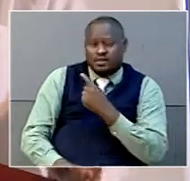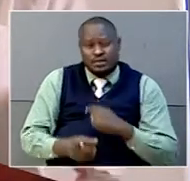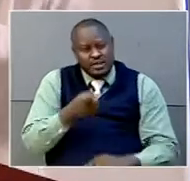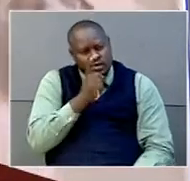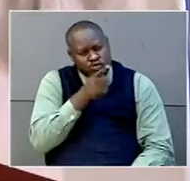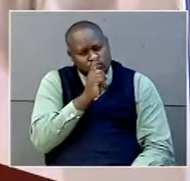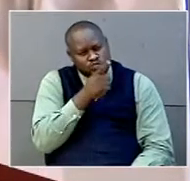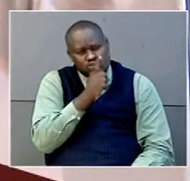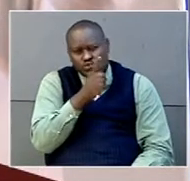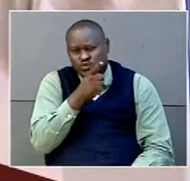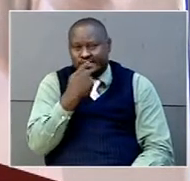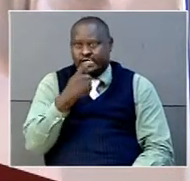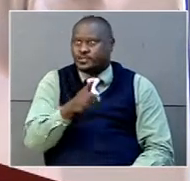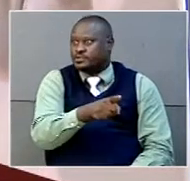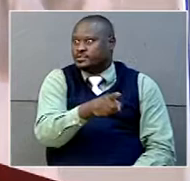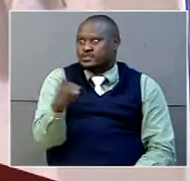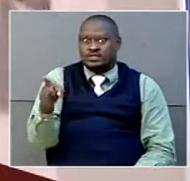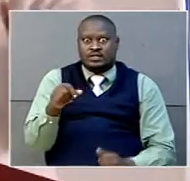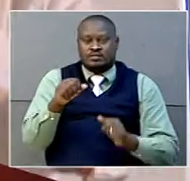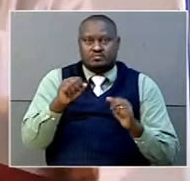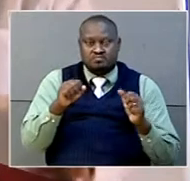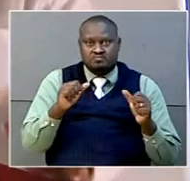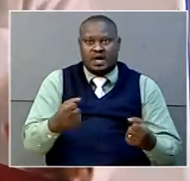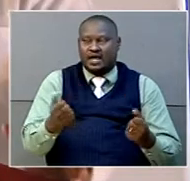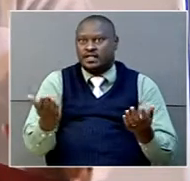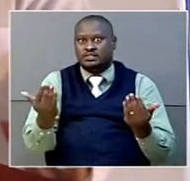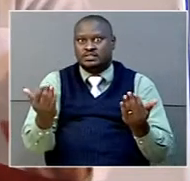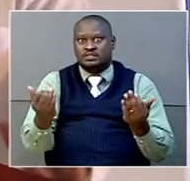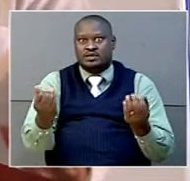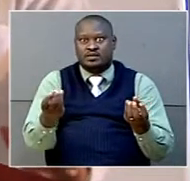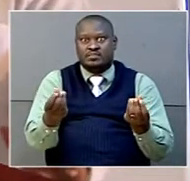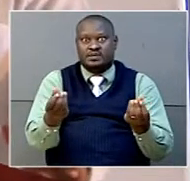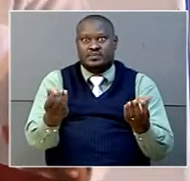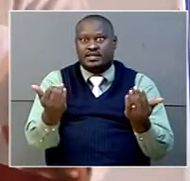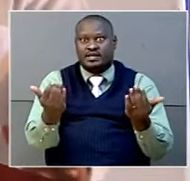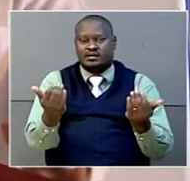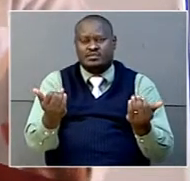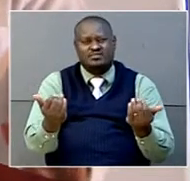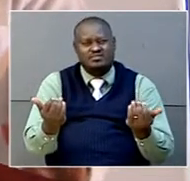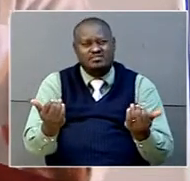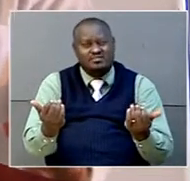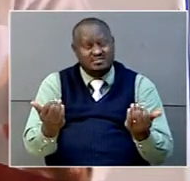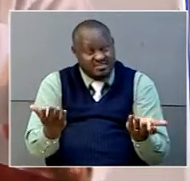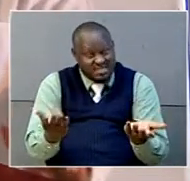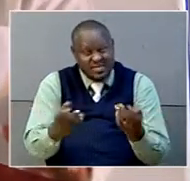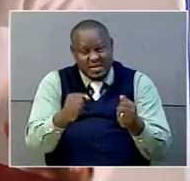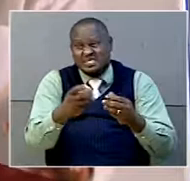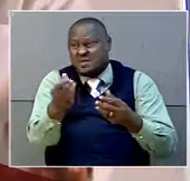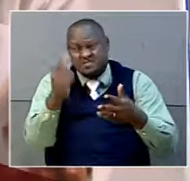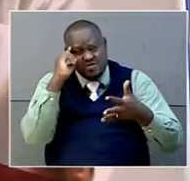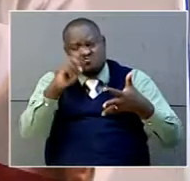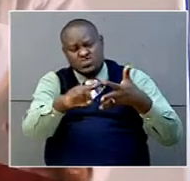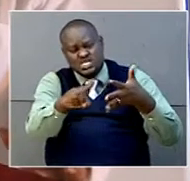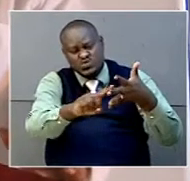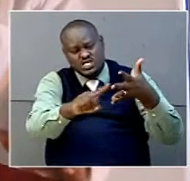all of you must bring money, if you don't bring money for this, for that, for